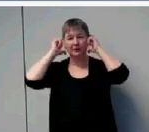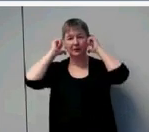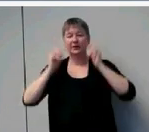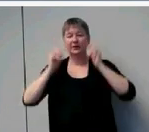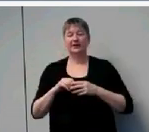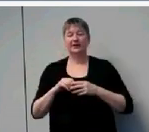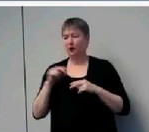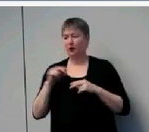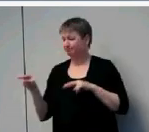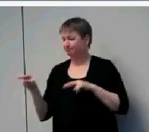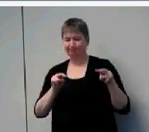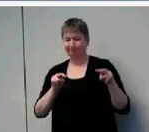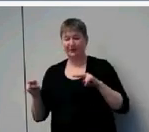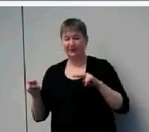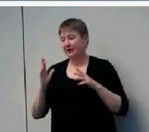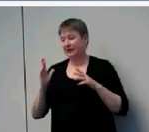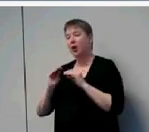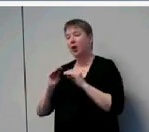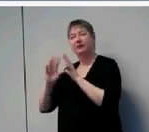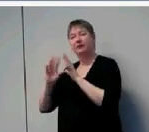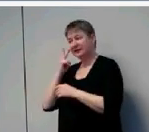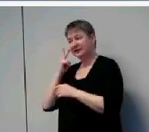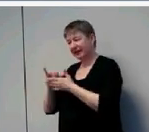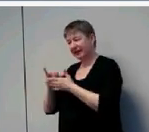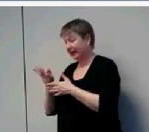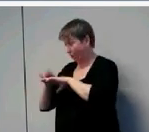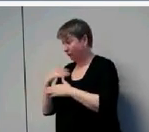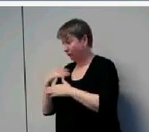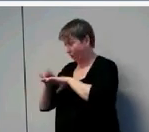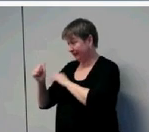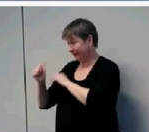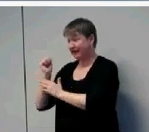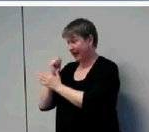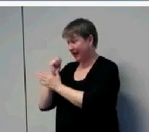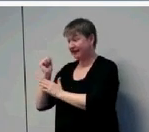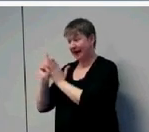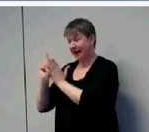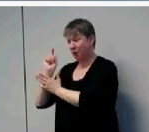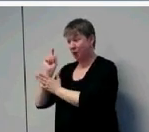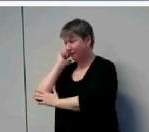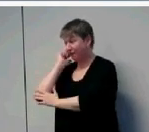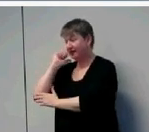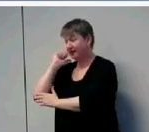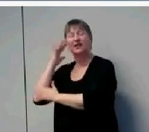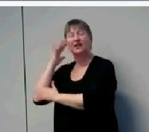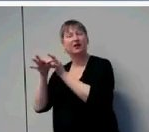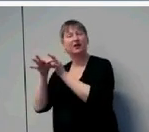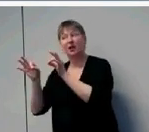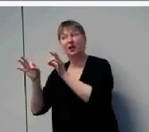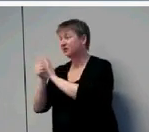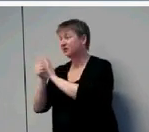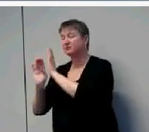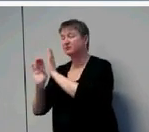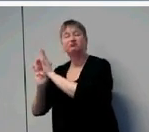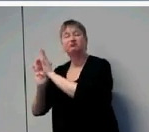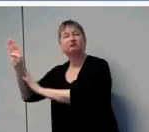hearing aids more than 10 hours a day show a steeper growth in their language skills. And you see that impact even